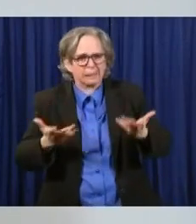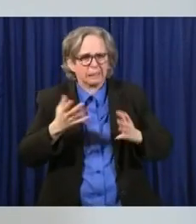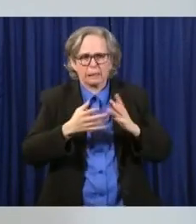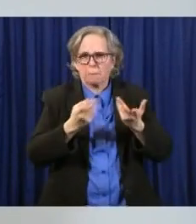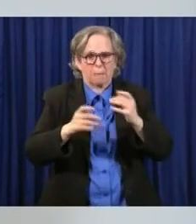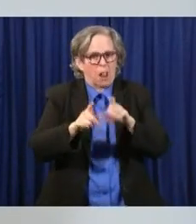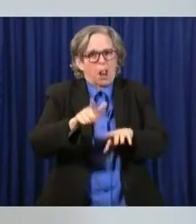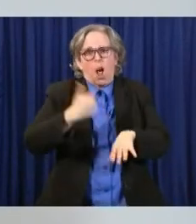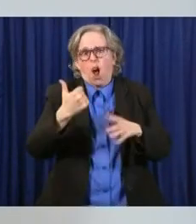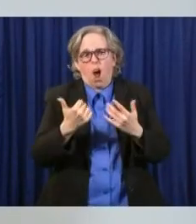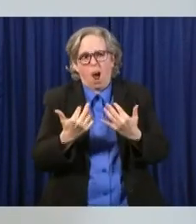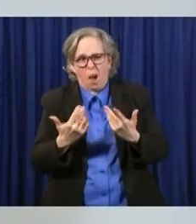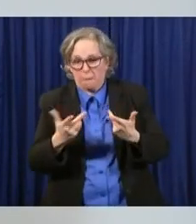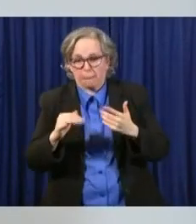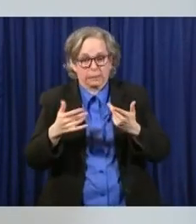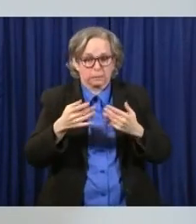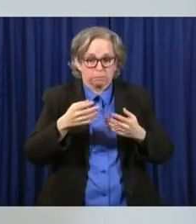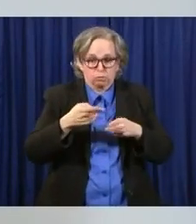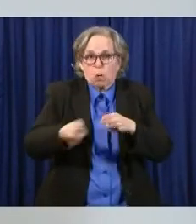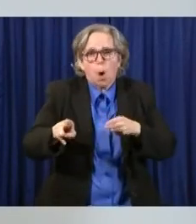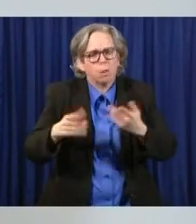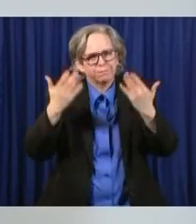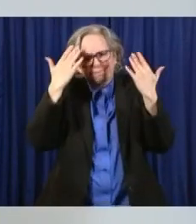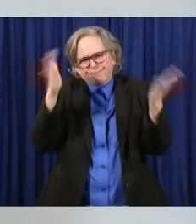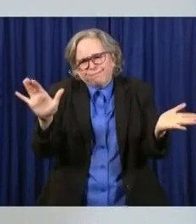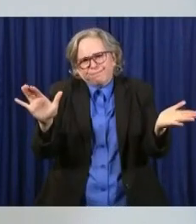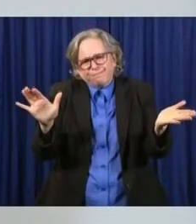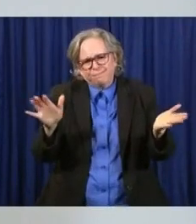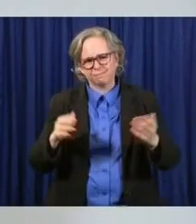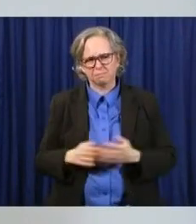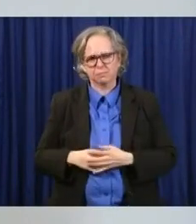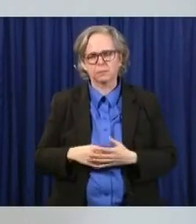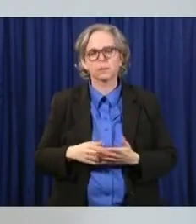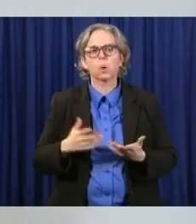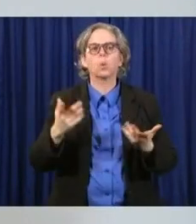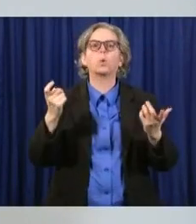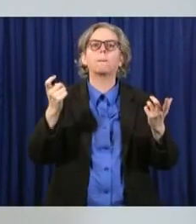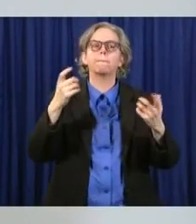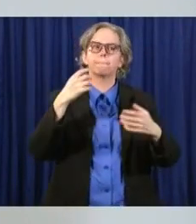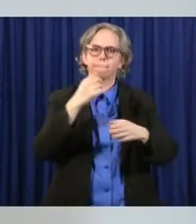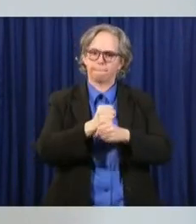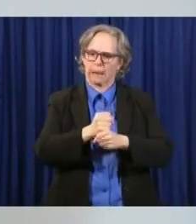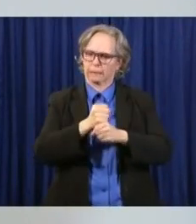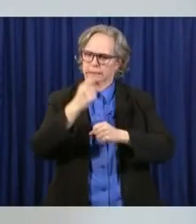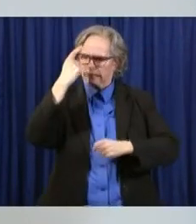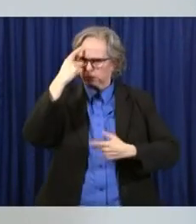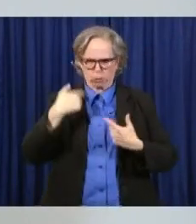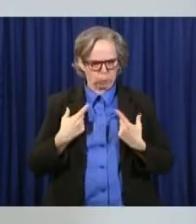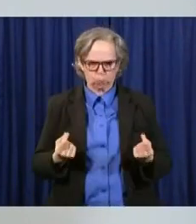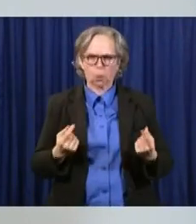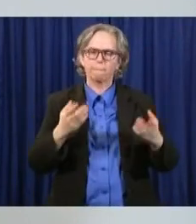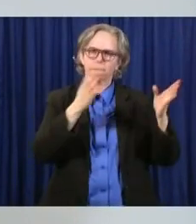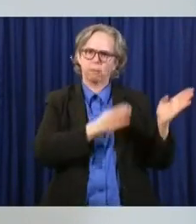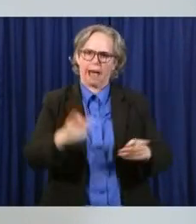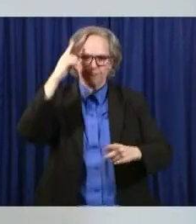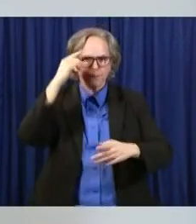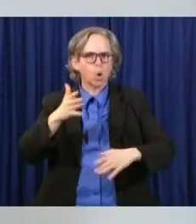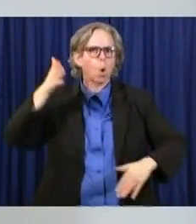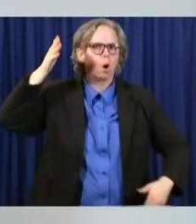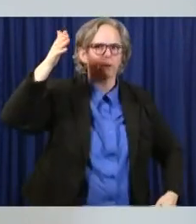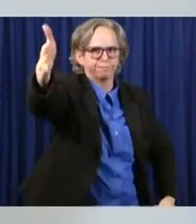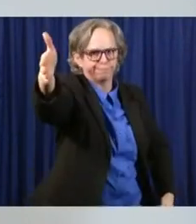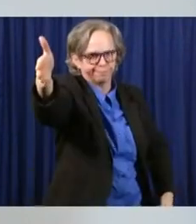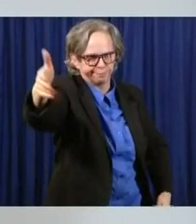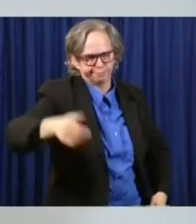it's prudent, as the governor mentioned, to plan for the long haul. In the end, this is about providing as much stability